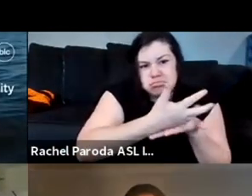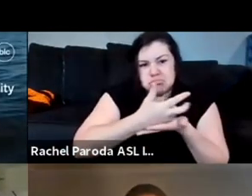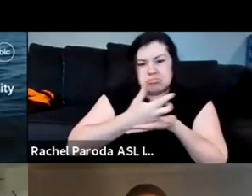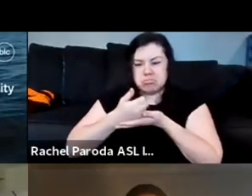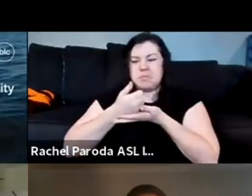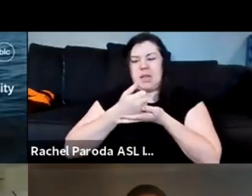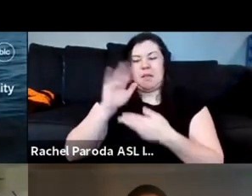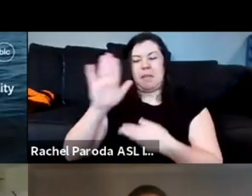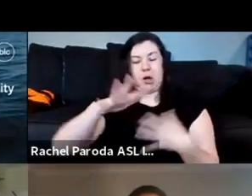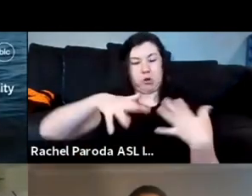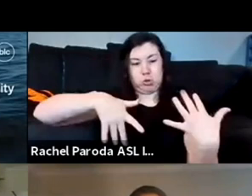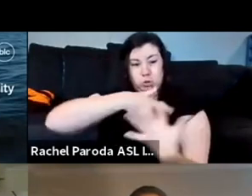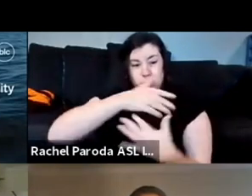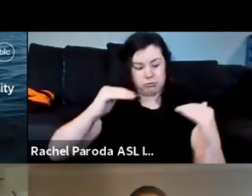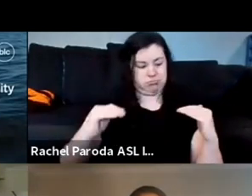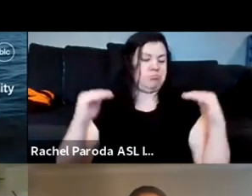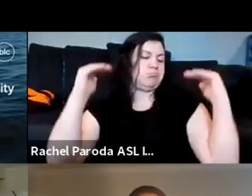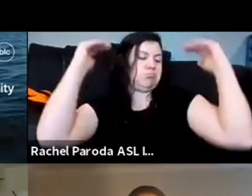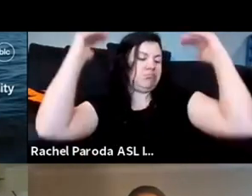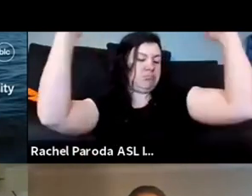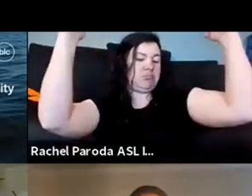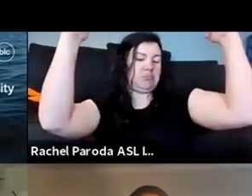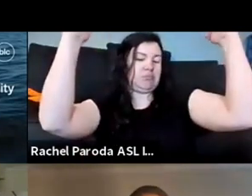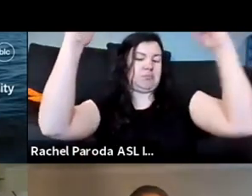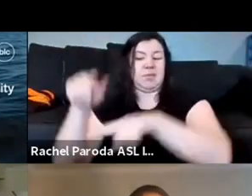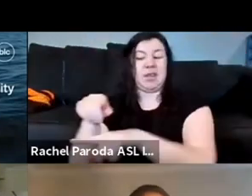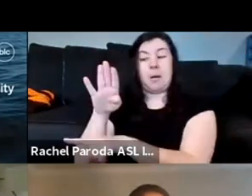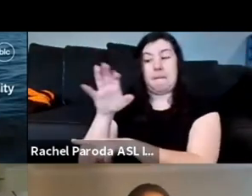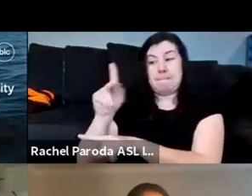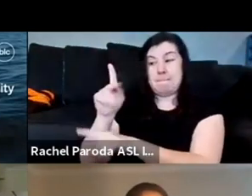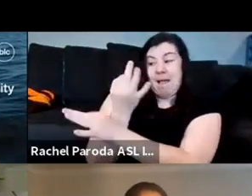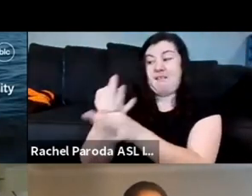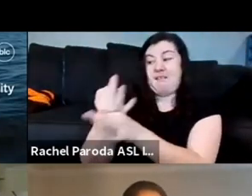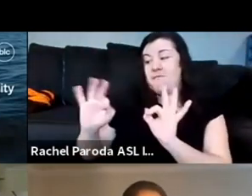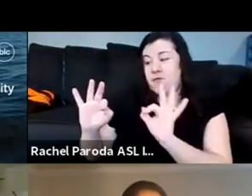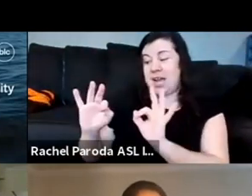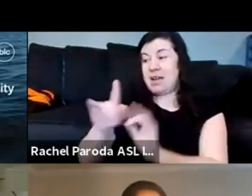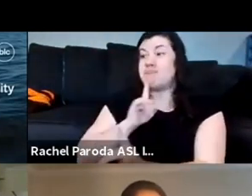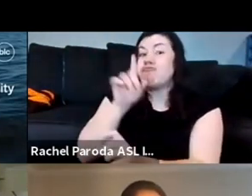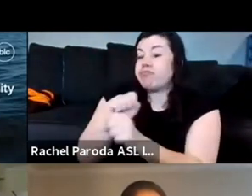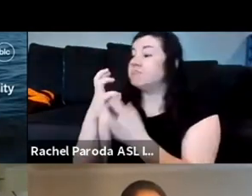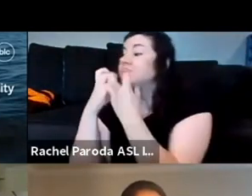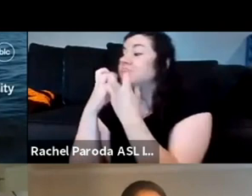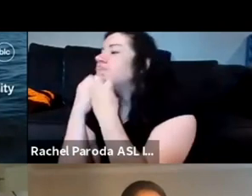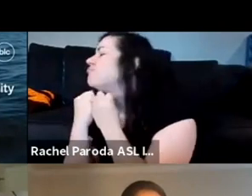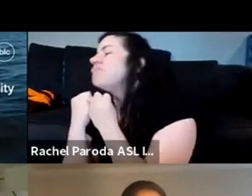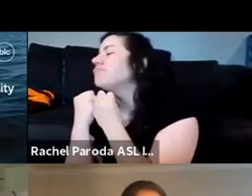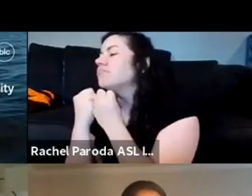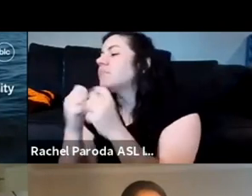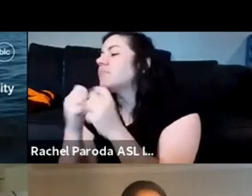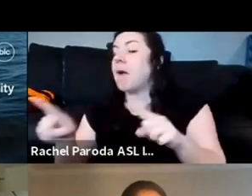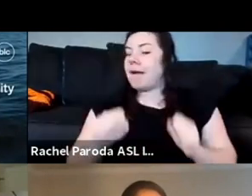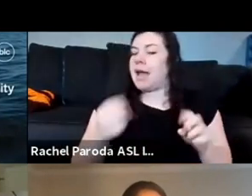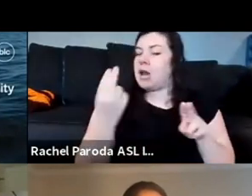status so you don't really have to care about black liberation but you can signal that care through the adoption of a black